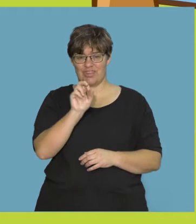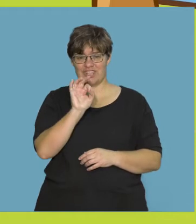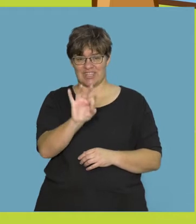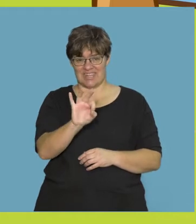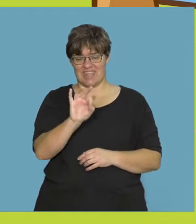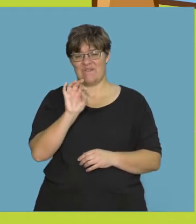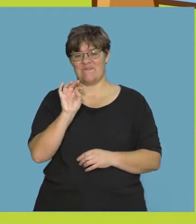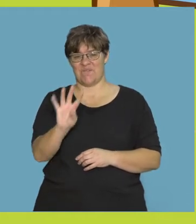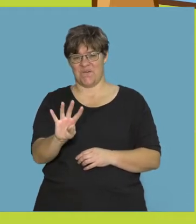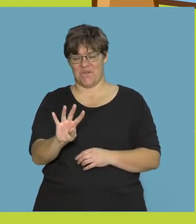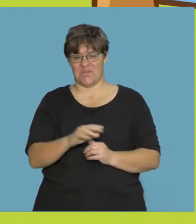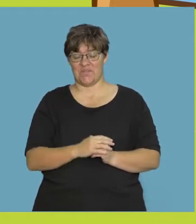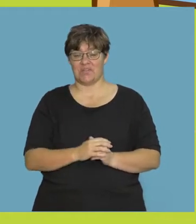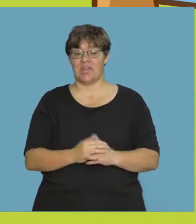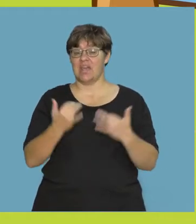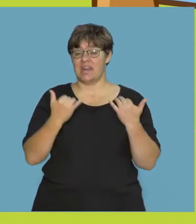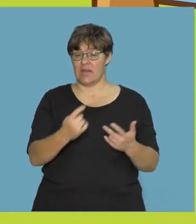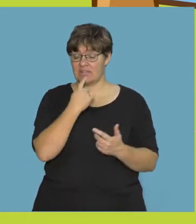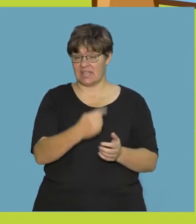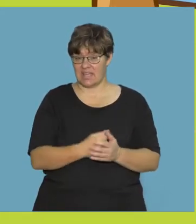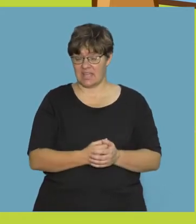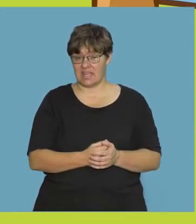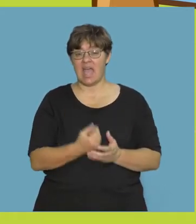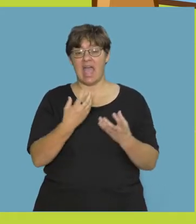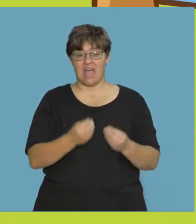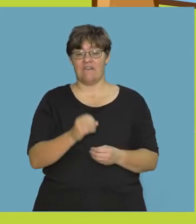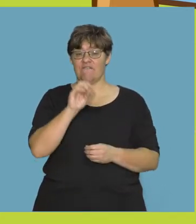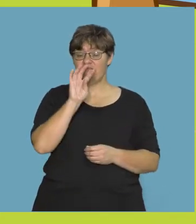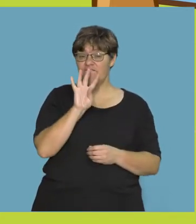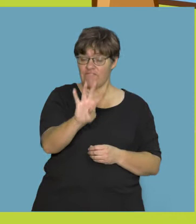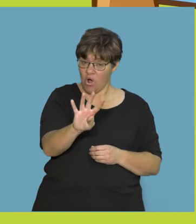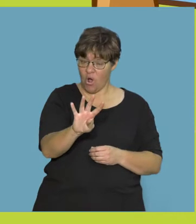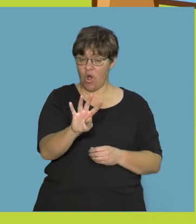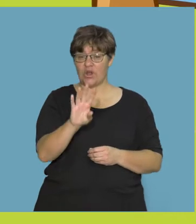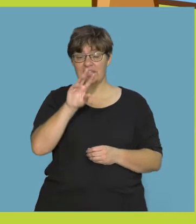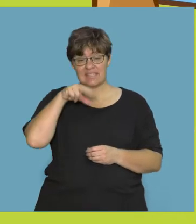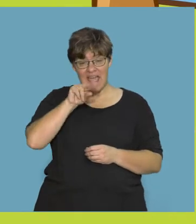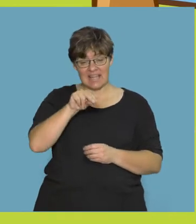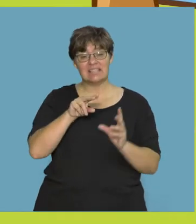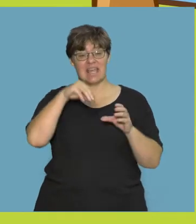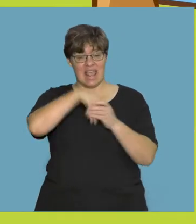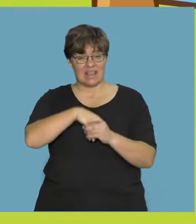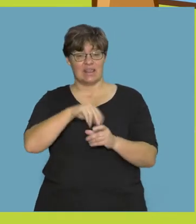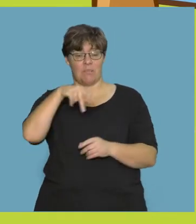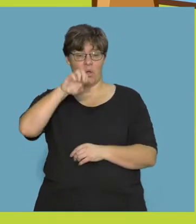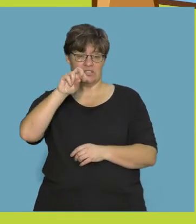three, four. Now say, there are four ducks in the pond.